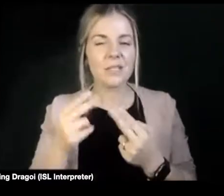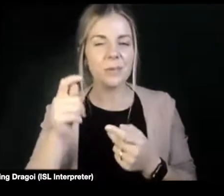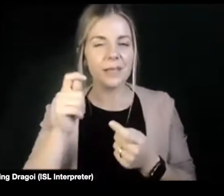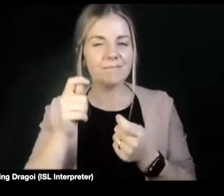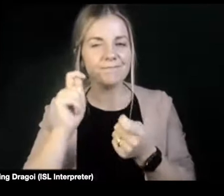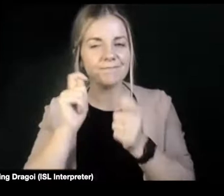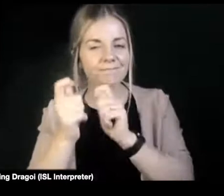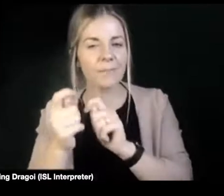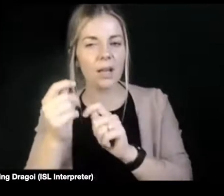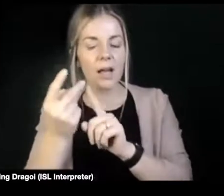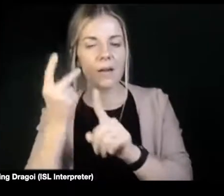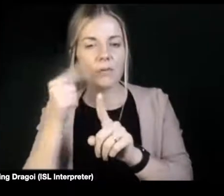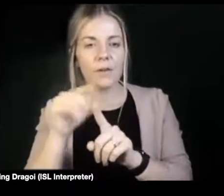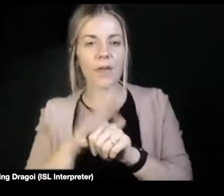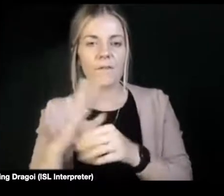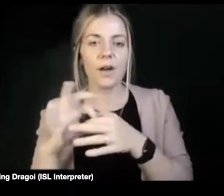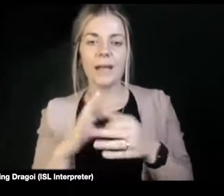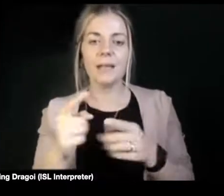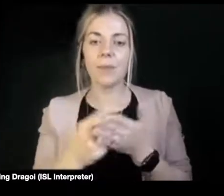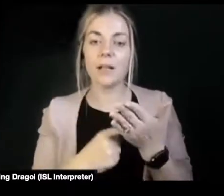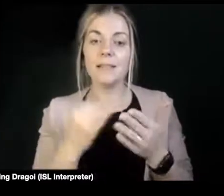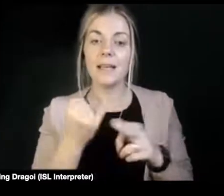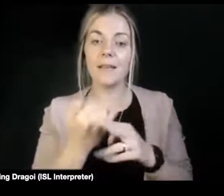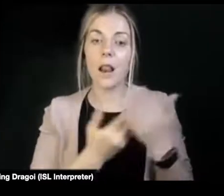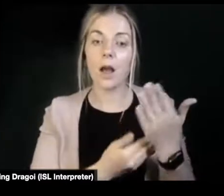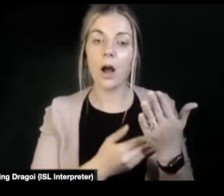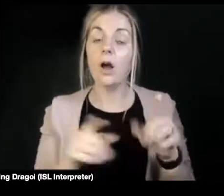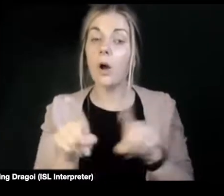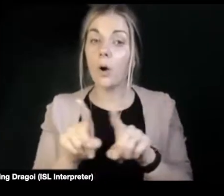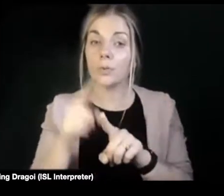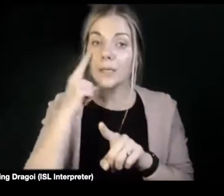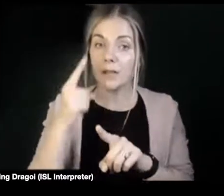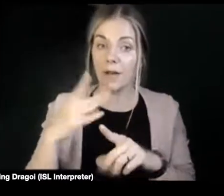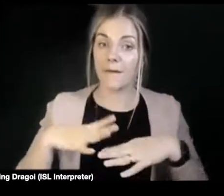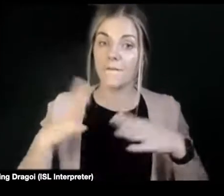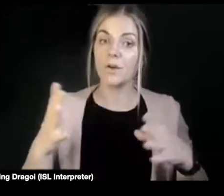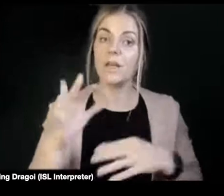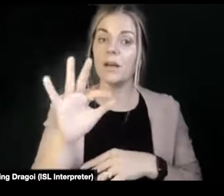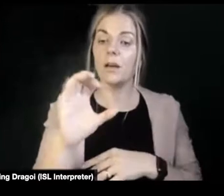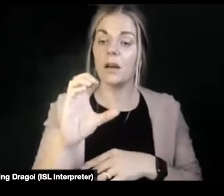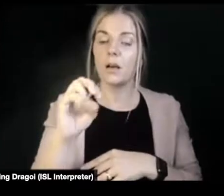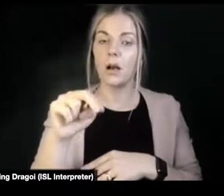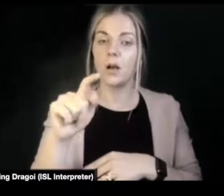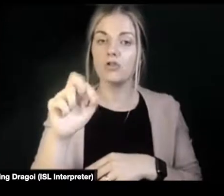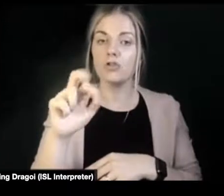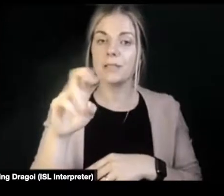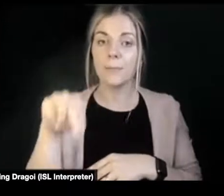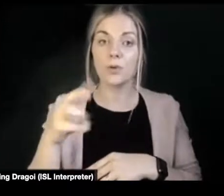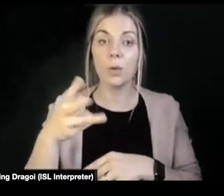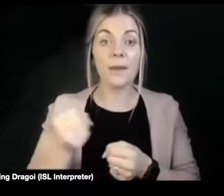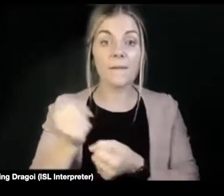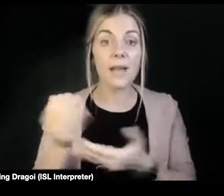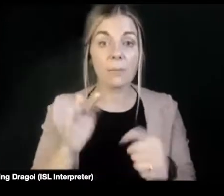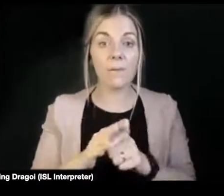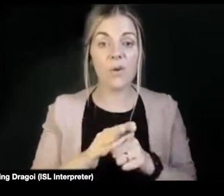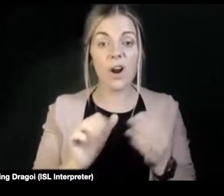positive legal notice during the week that I saw that free contraception is going to be available to 17 to 25 year olds going forward hopefully